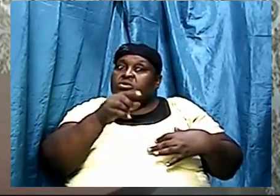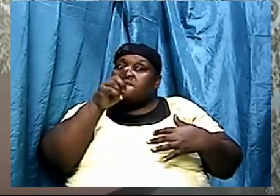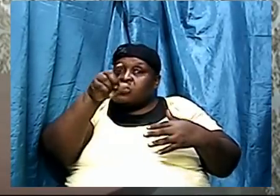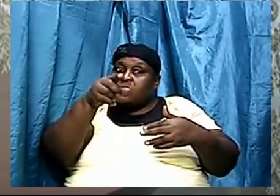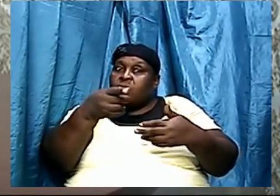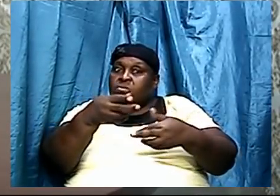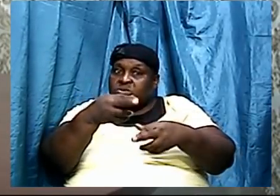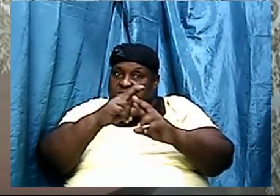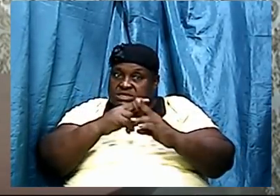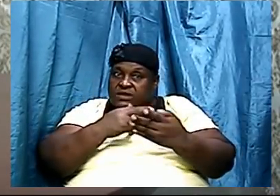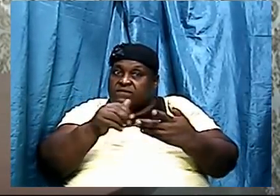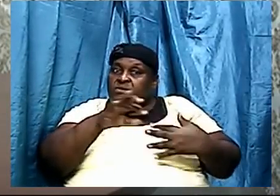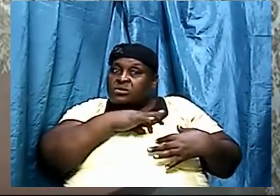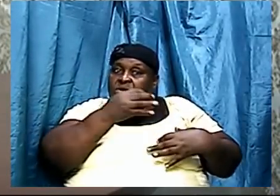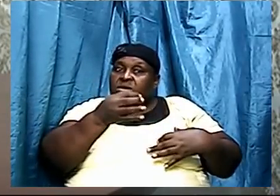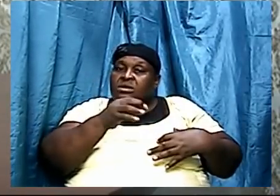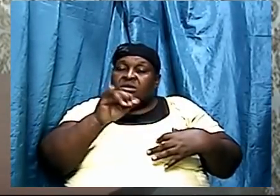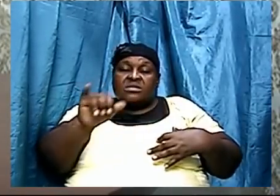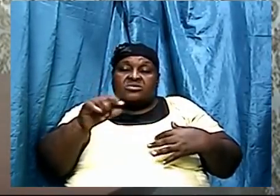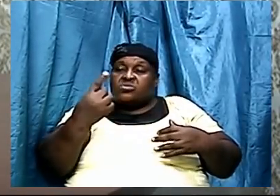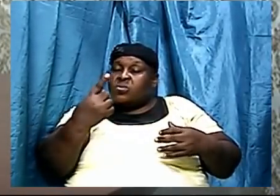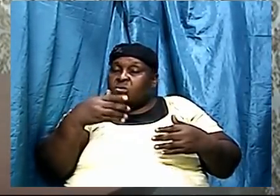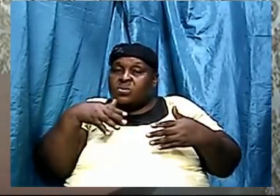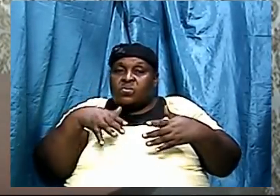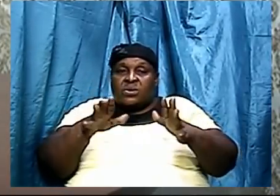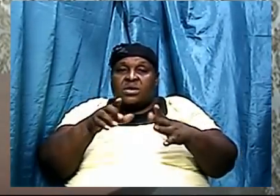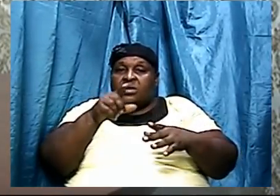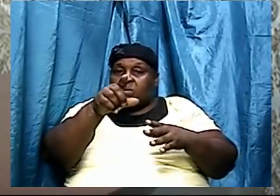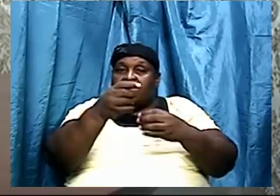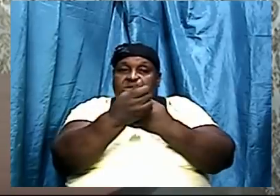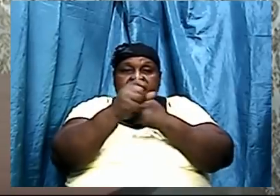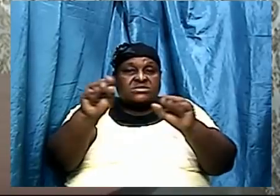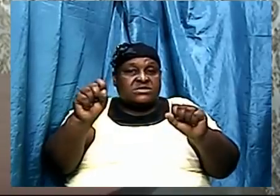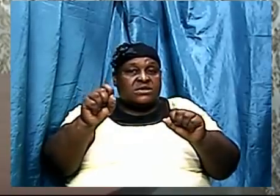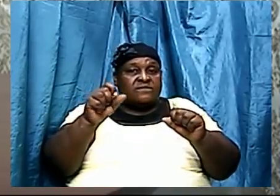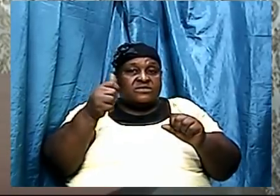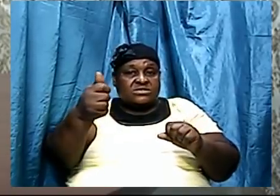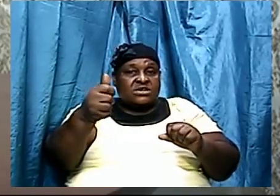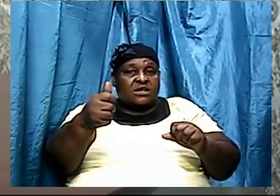able to save yourself from this untoward generation